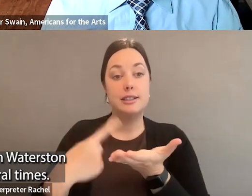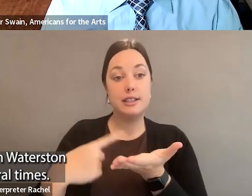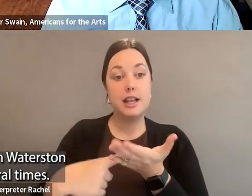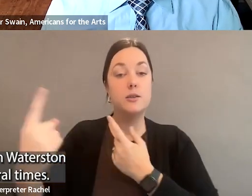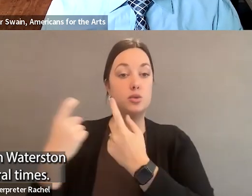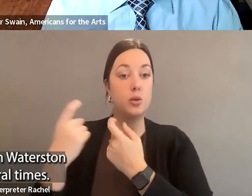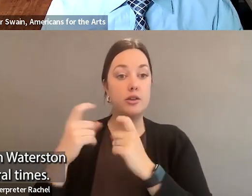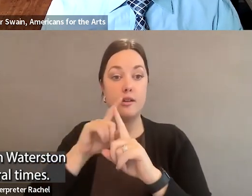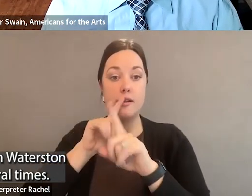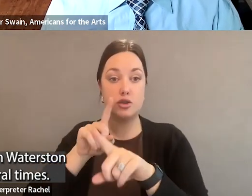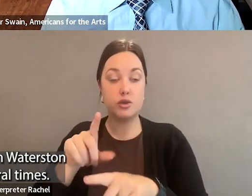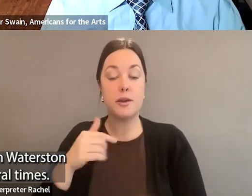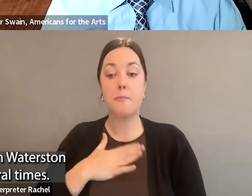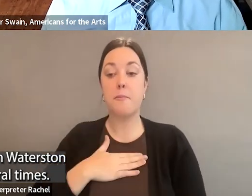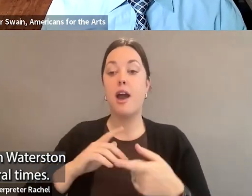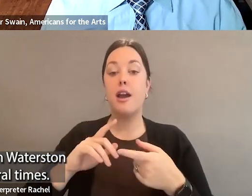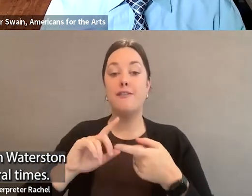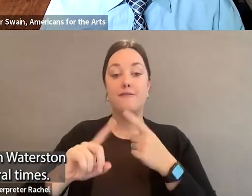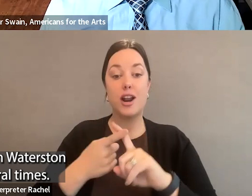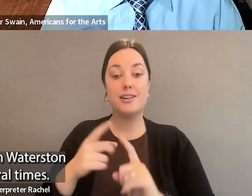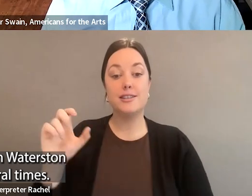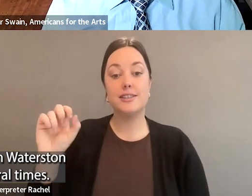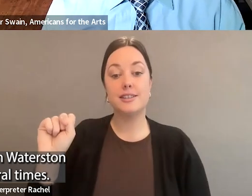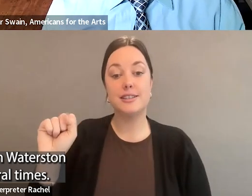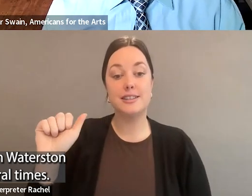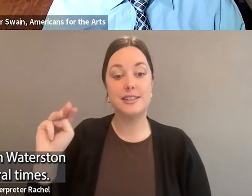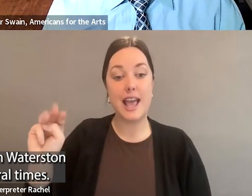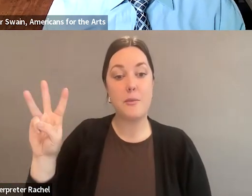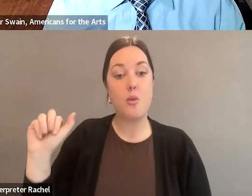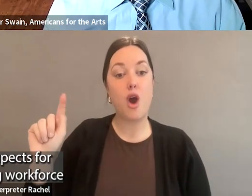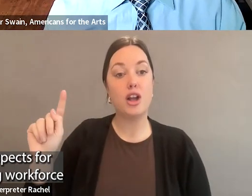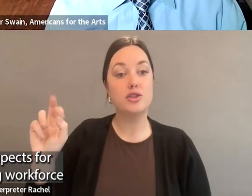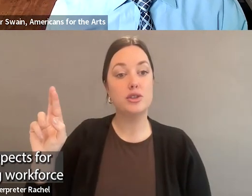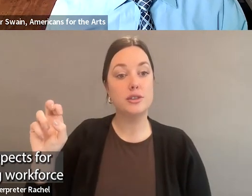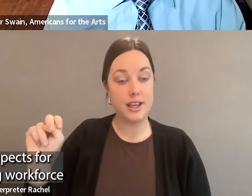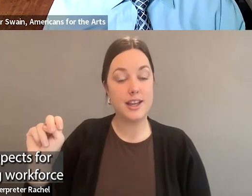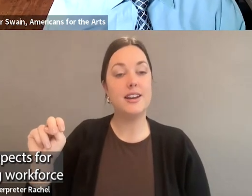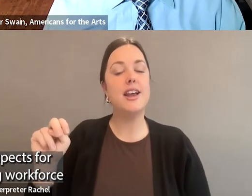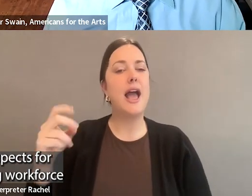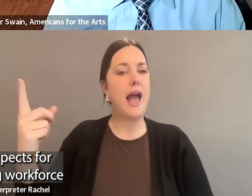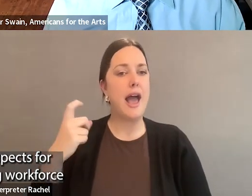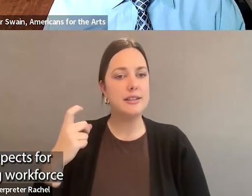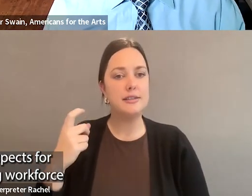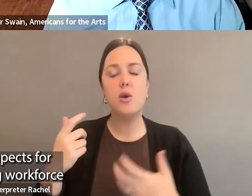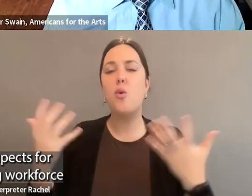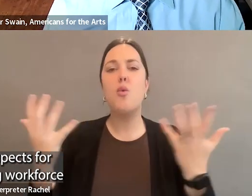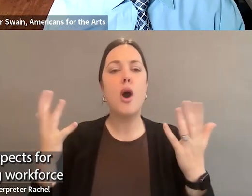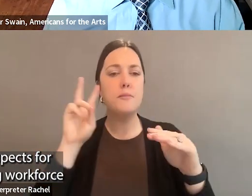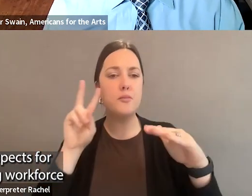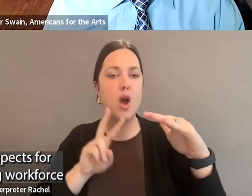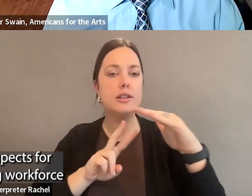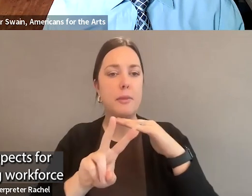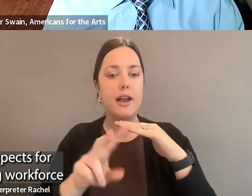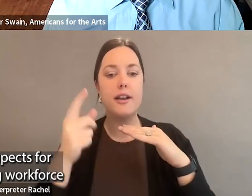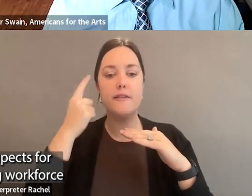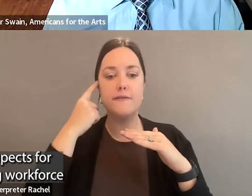with a question from my friend, Sam Waterston, that's been upvoted several times. And it is, what are the prospects for and best